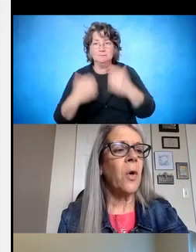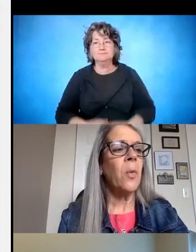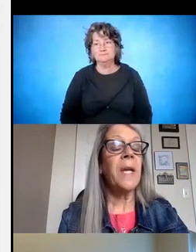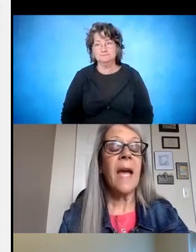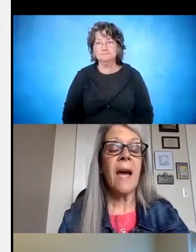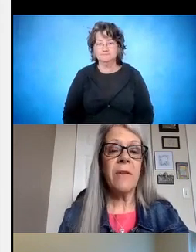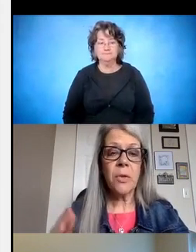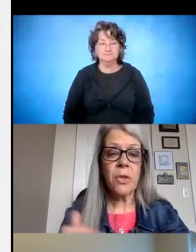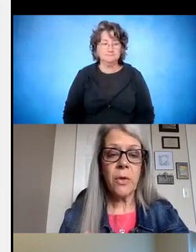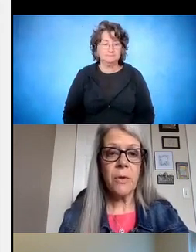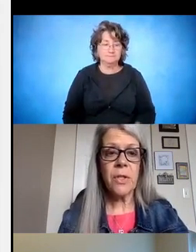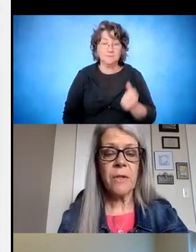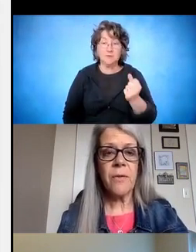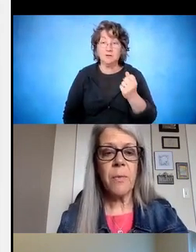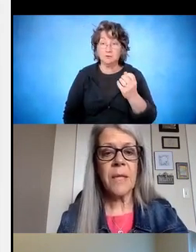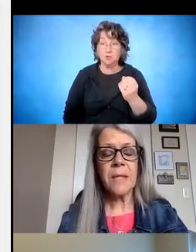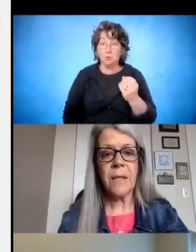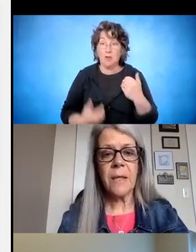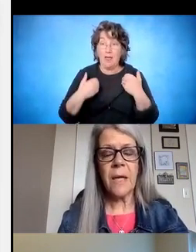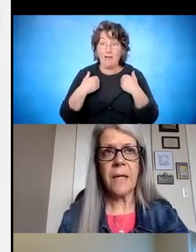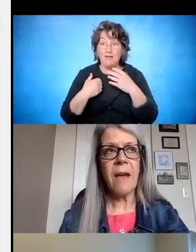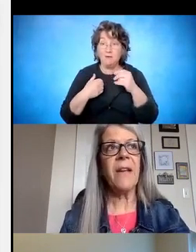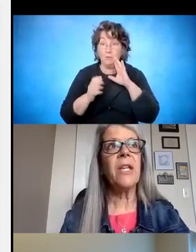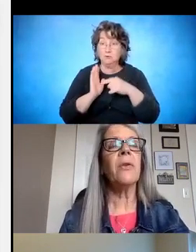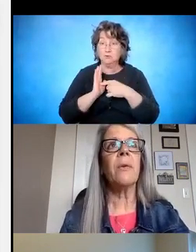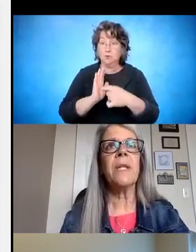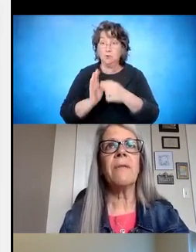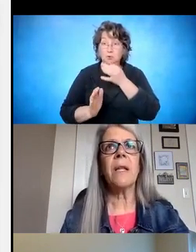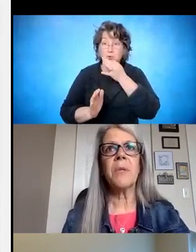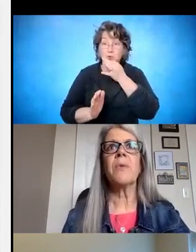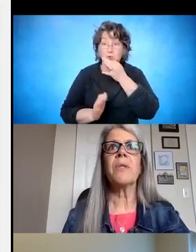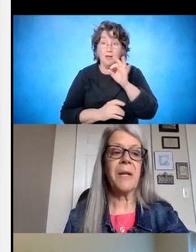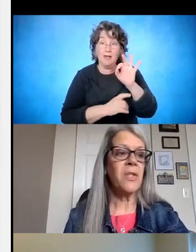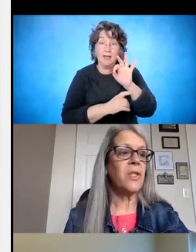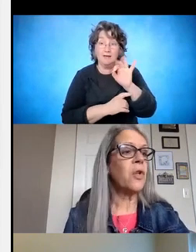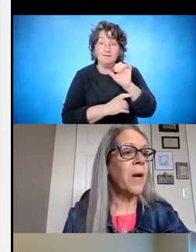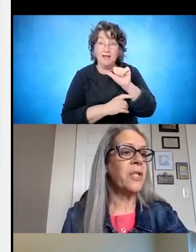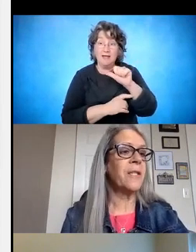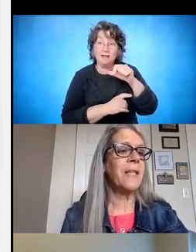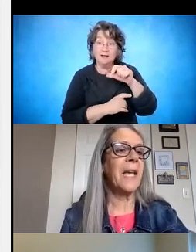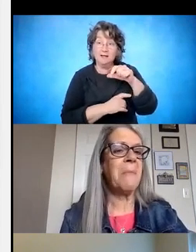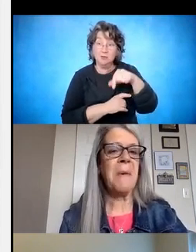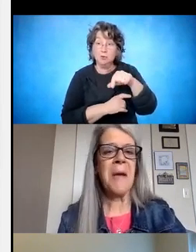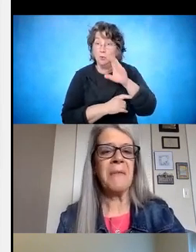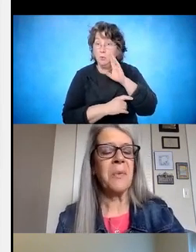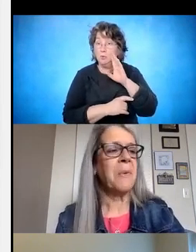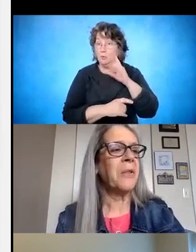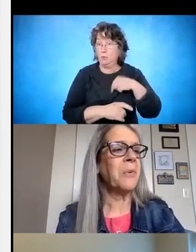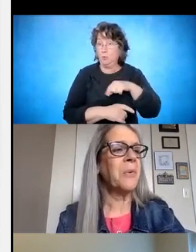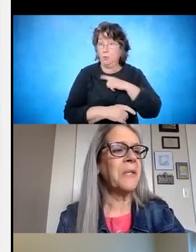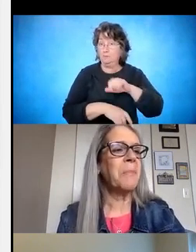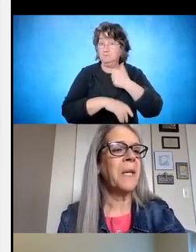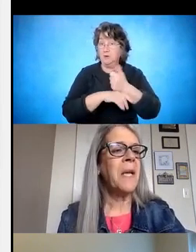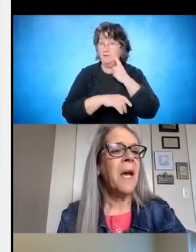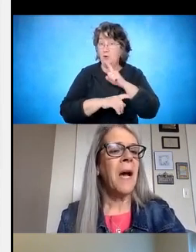So we have, and we'll show you in just a few minutes, an FAQ that we developed in response to the questions that came up after we went